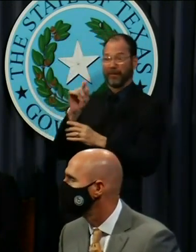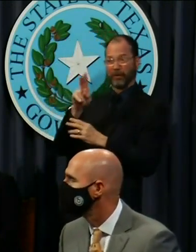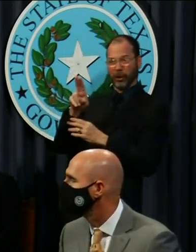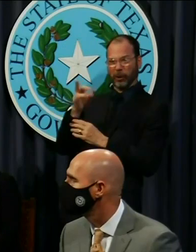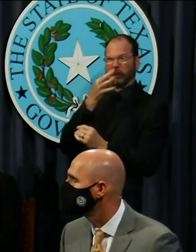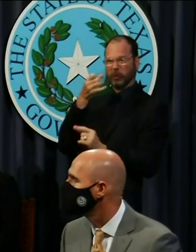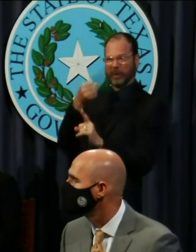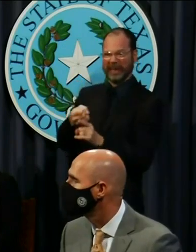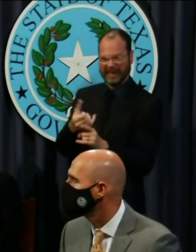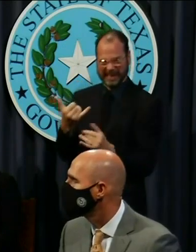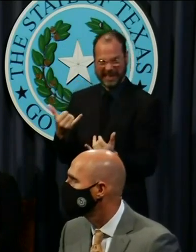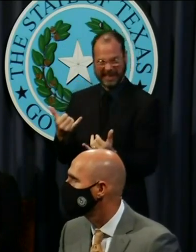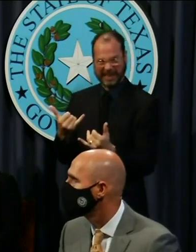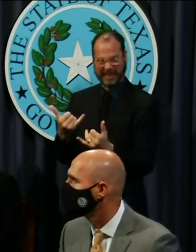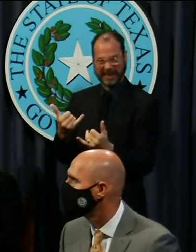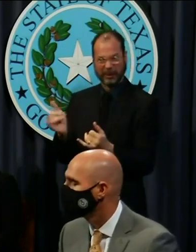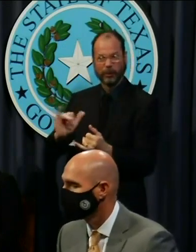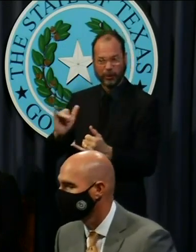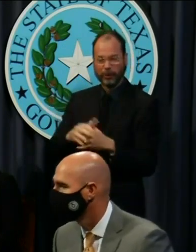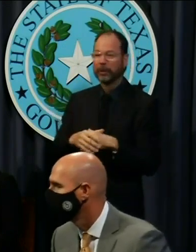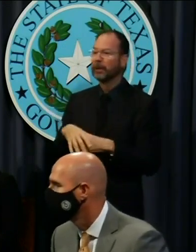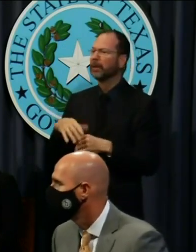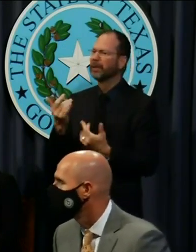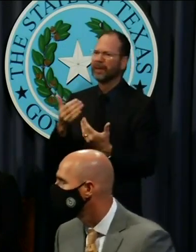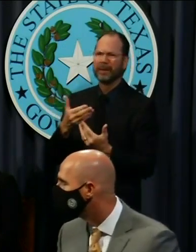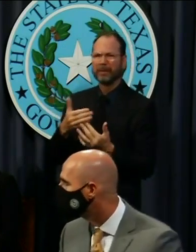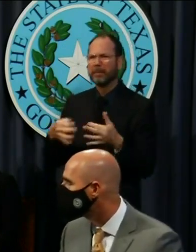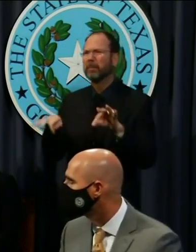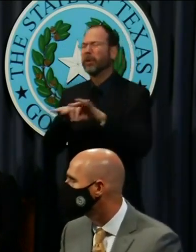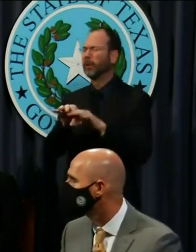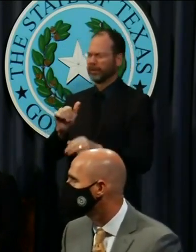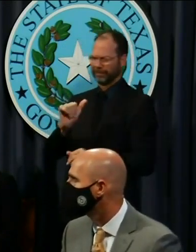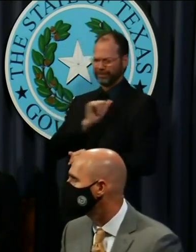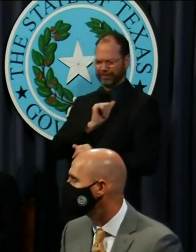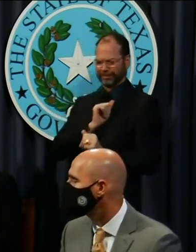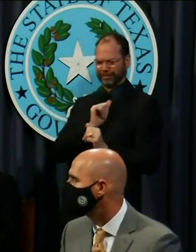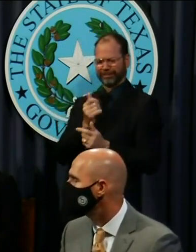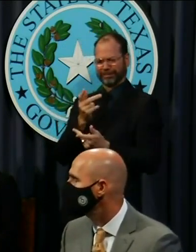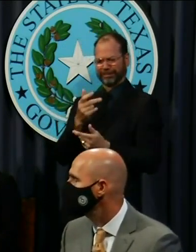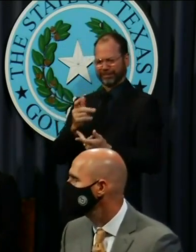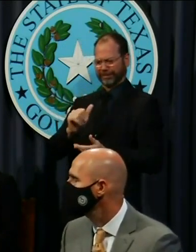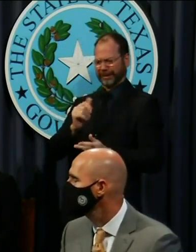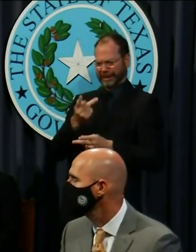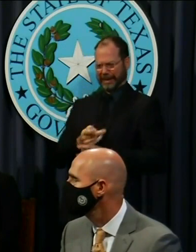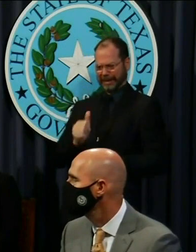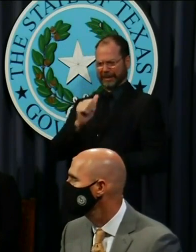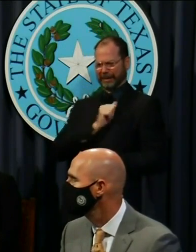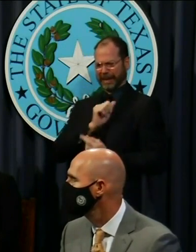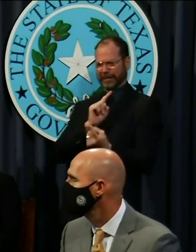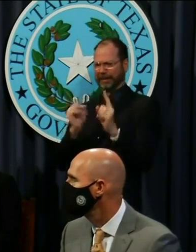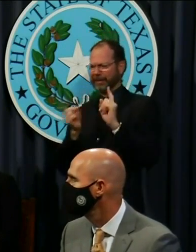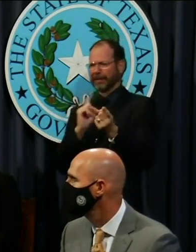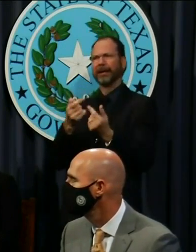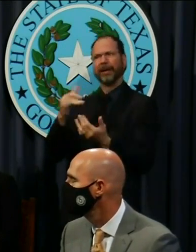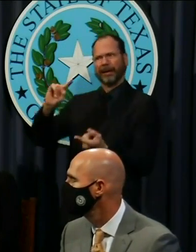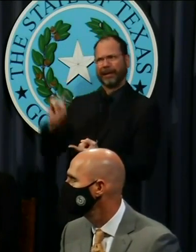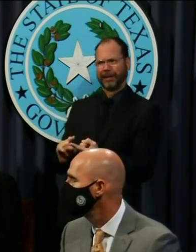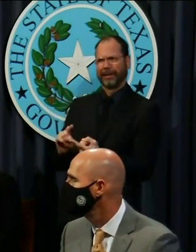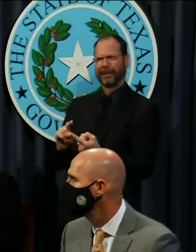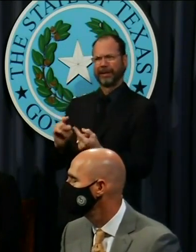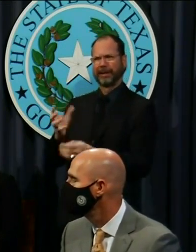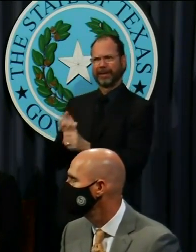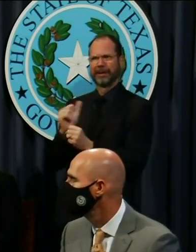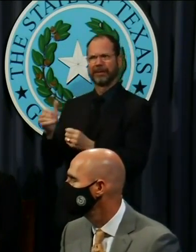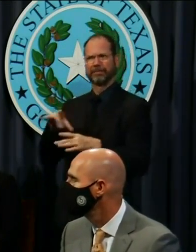Personal vigilance is the best way to keep down the number of COVID cases, the number of hospitalizations,